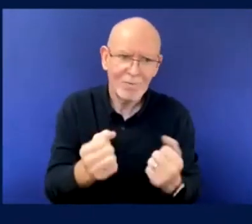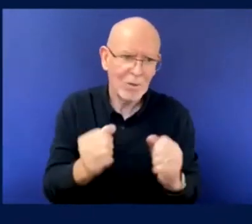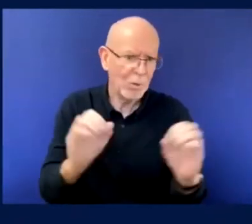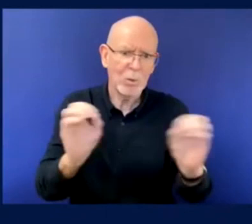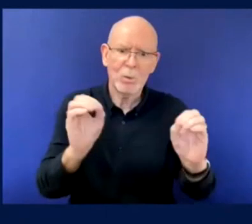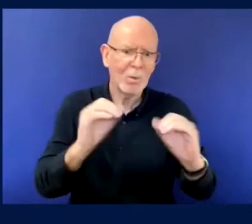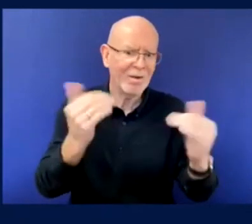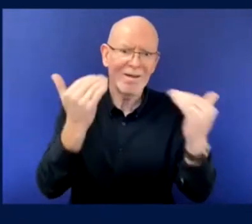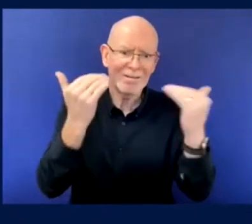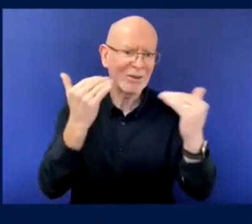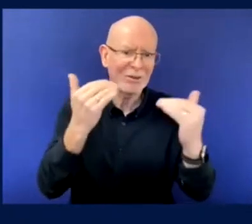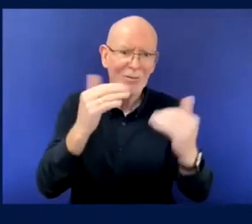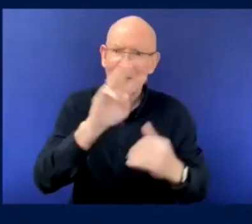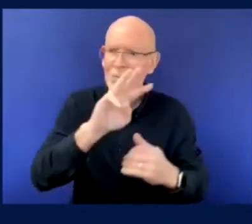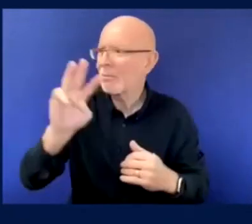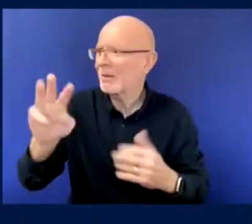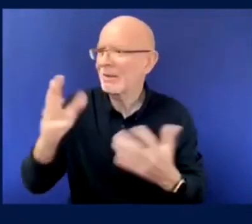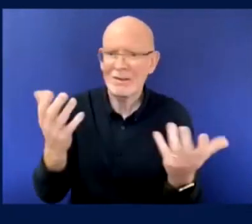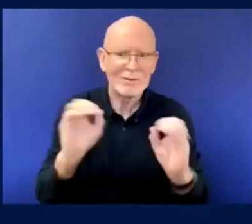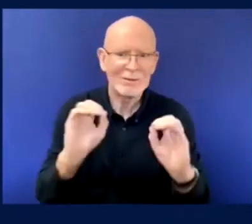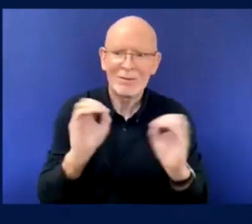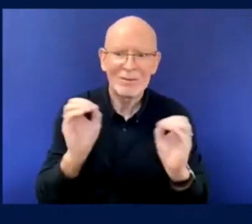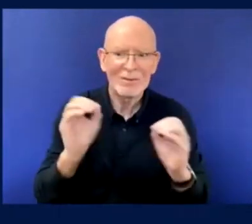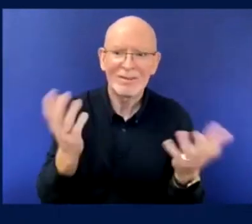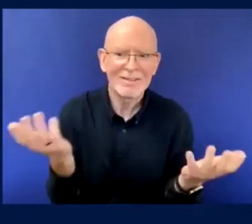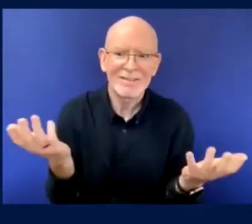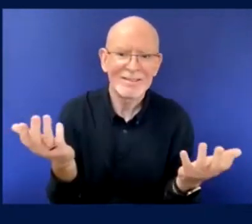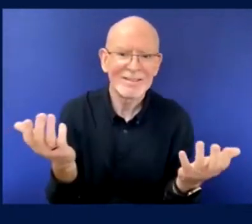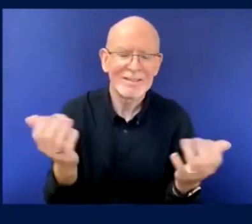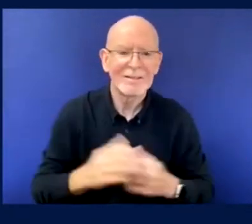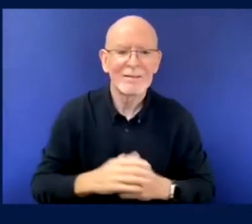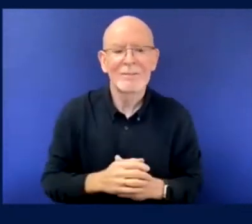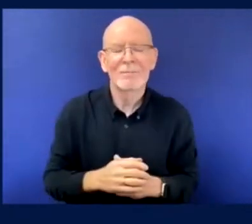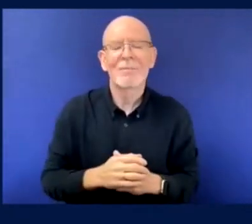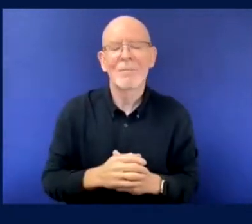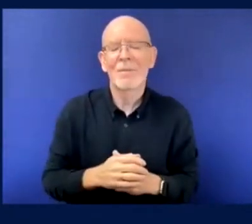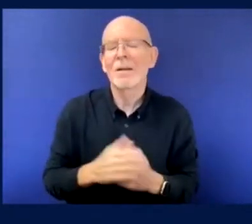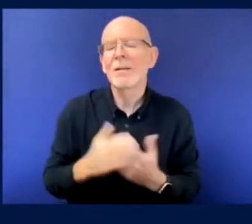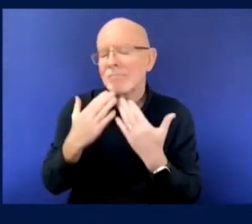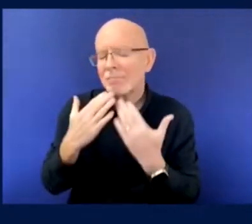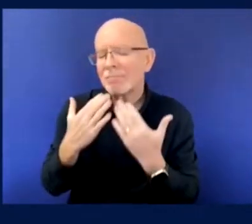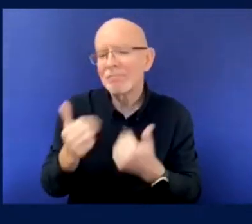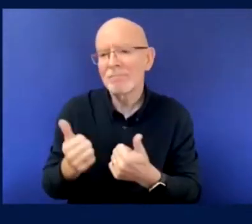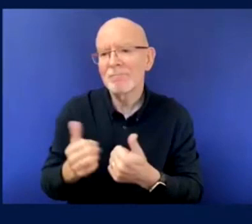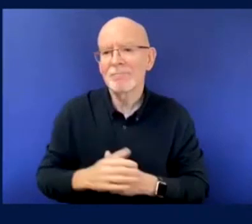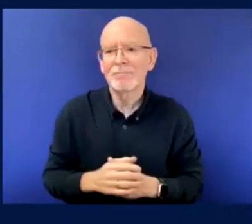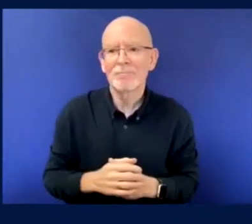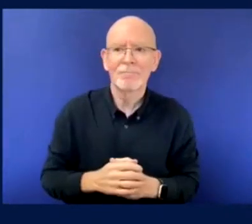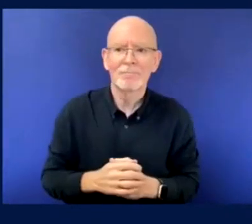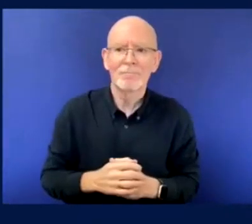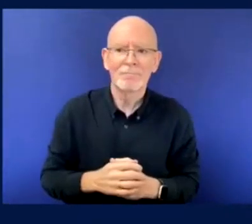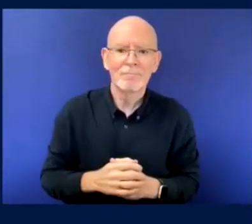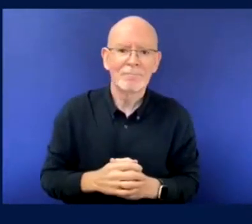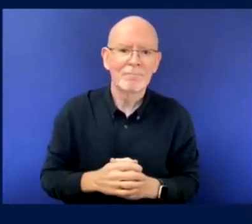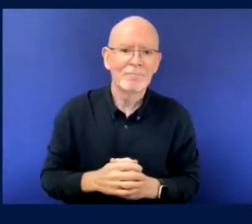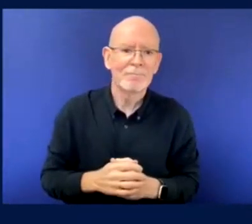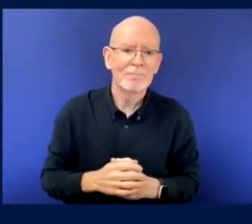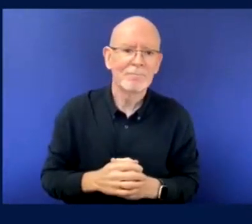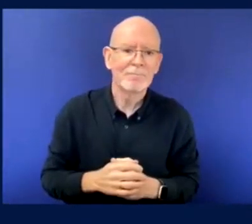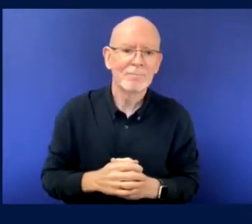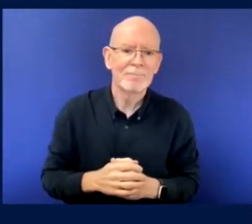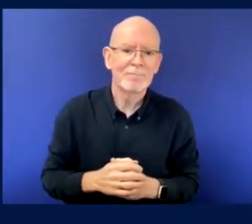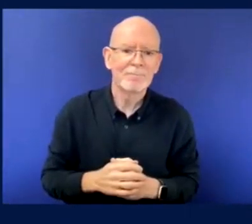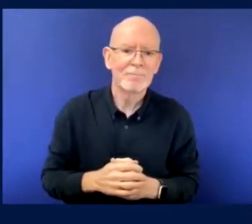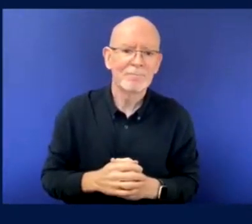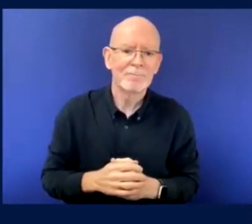to add probably flexibility. So when you speak to a disabled person, probably you will need to take a decision on your